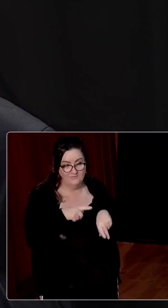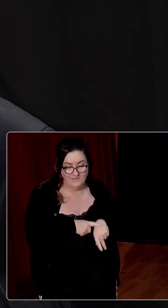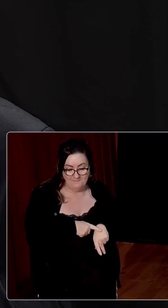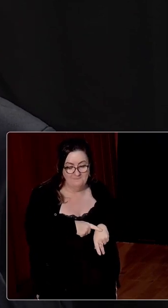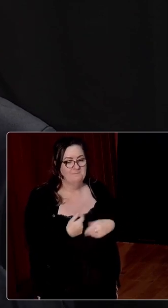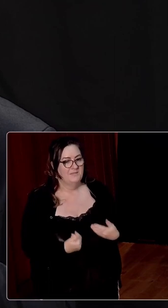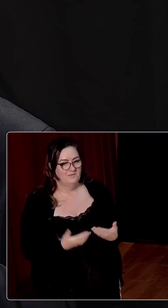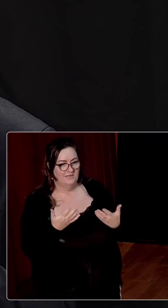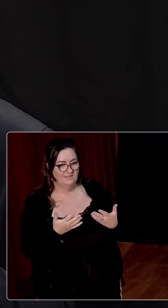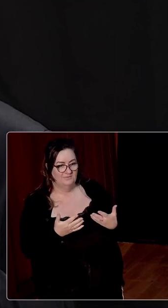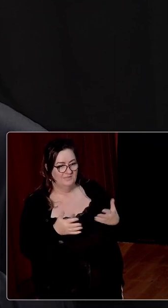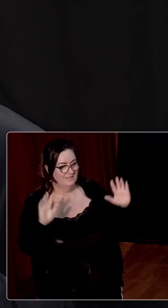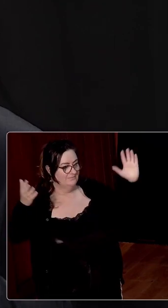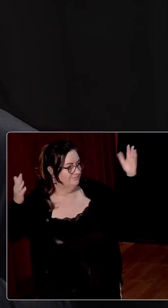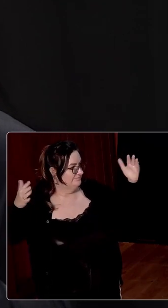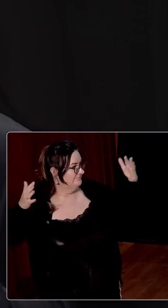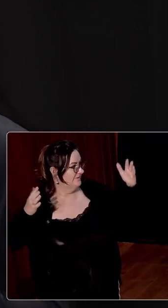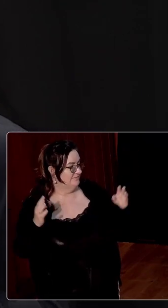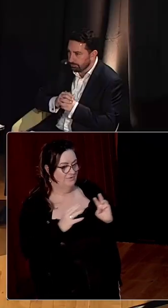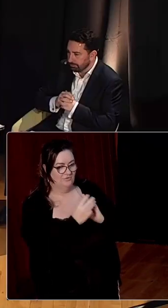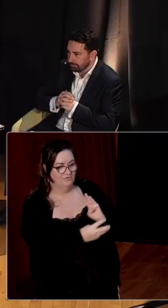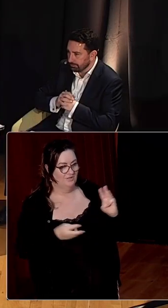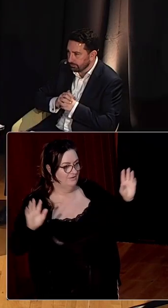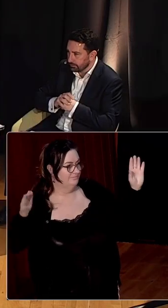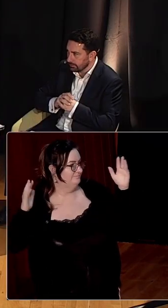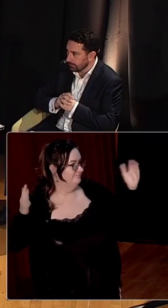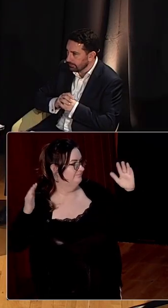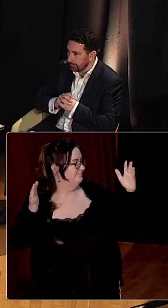time. So I would ask you all to please give a round of applause to our speakers here this afternoon.